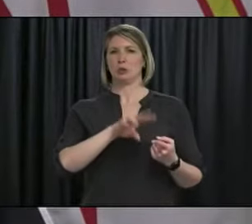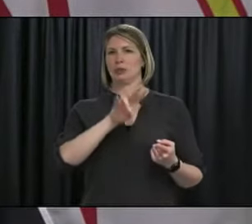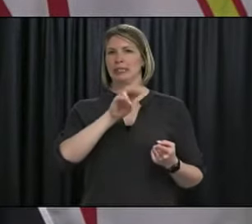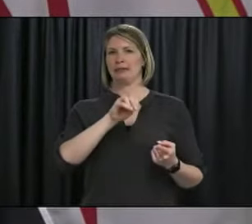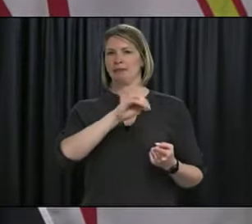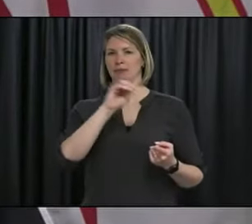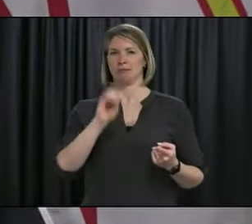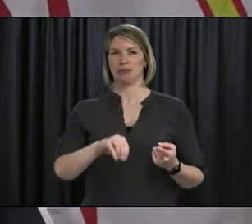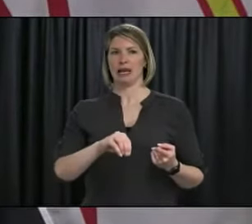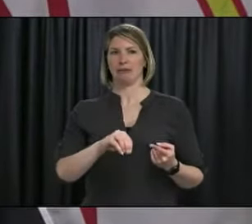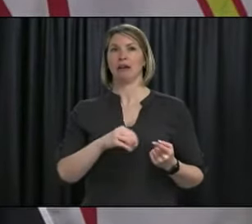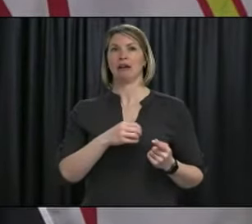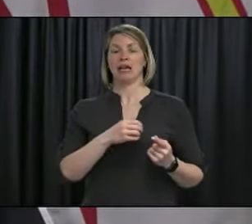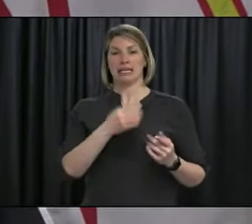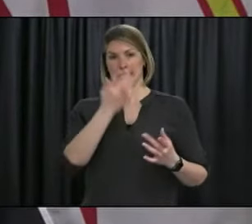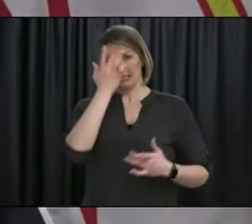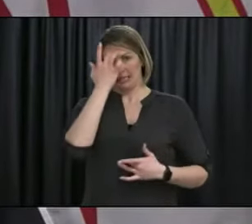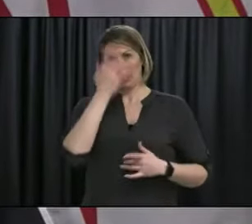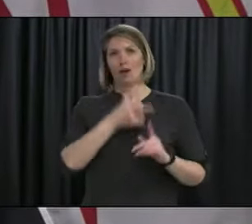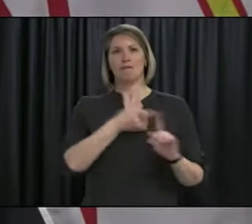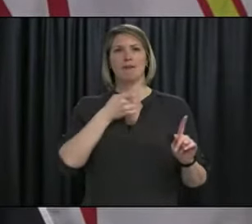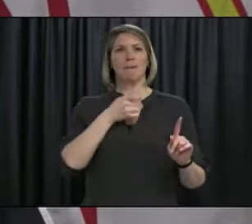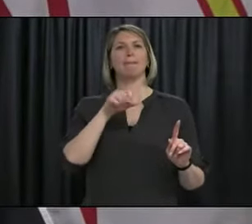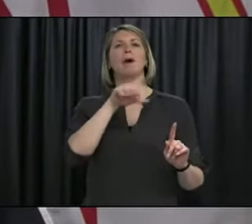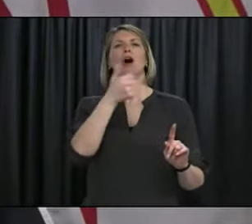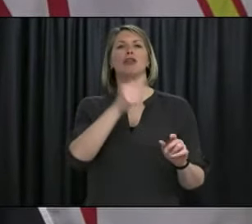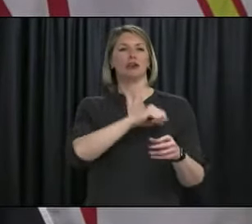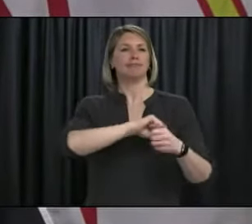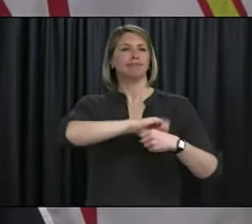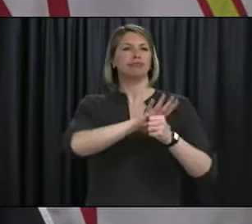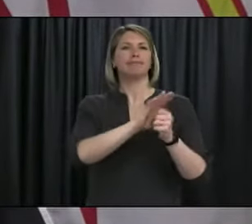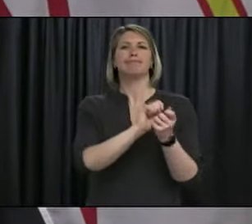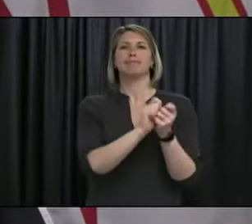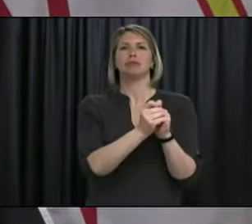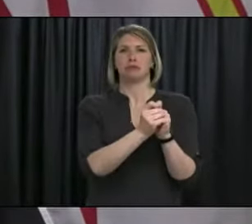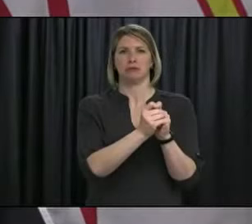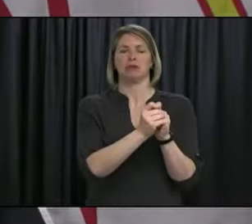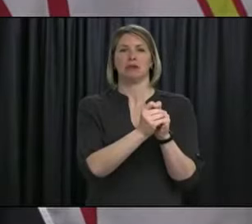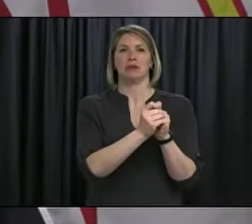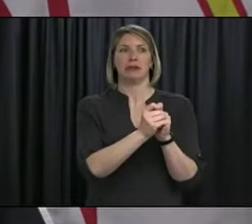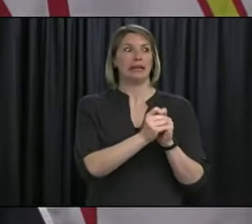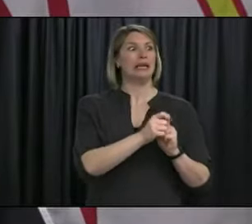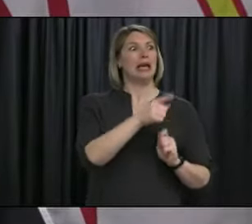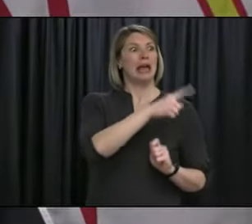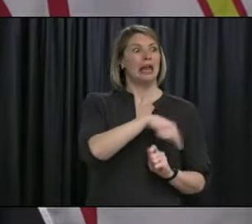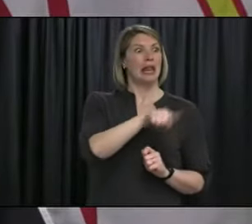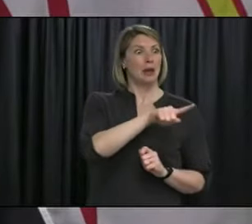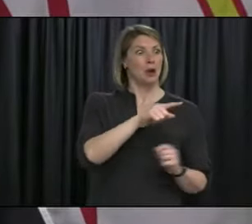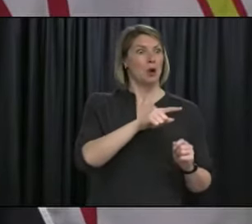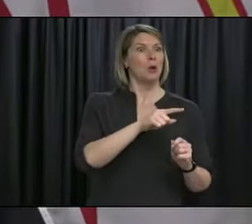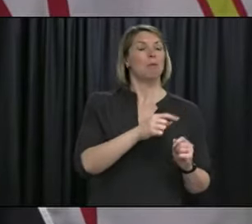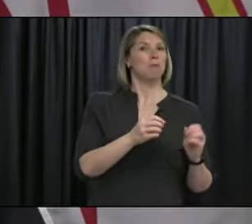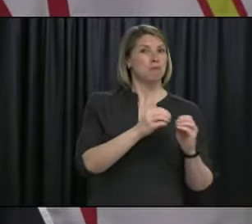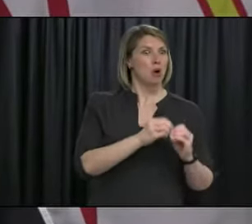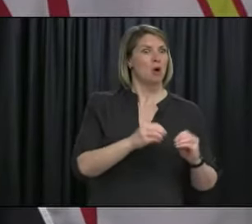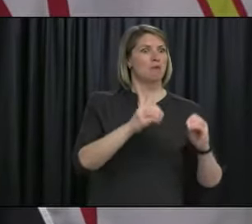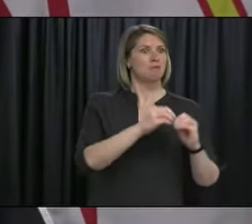are variants. Um, and, uh, so that's a concern because it does mean that any of these imported cases, eventually